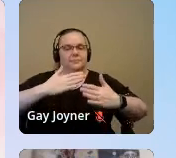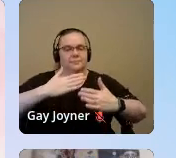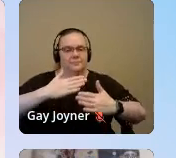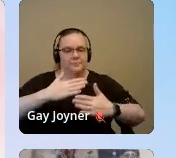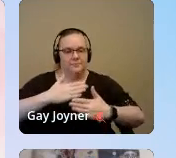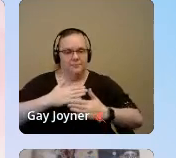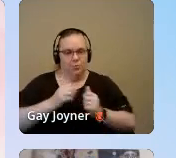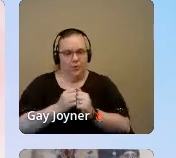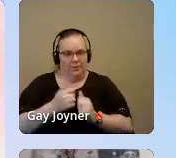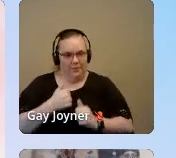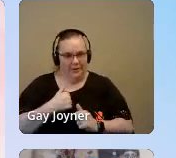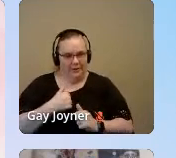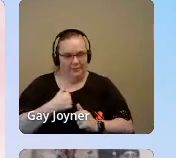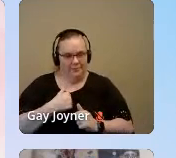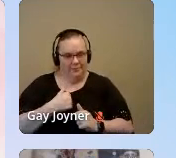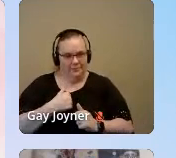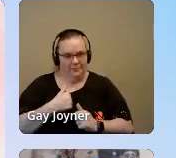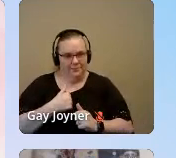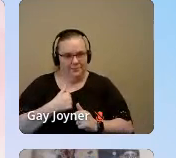And release.